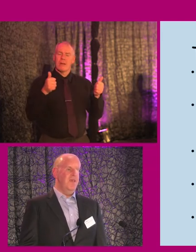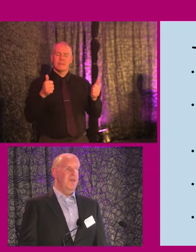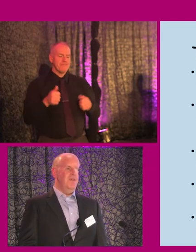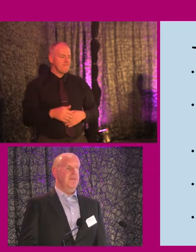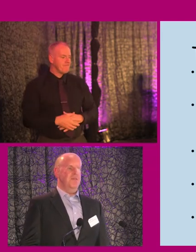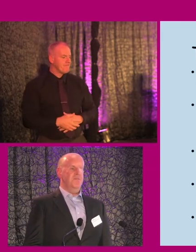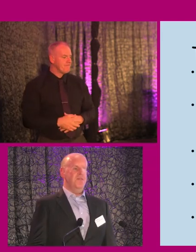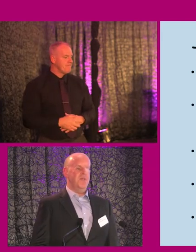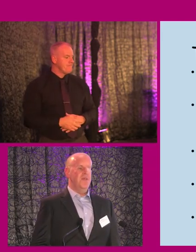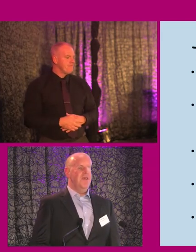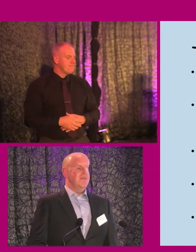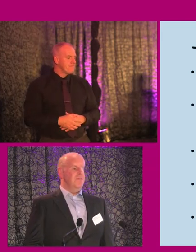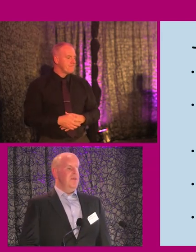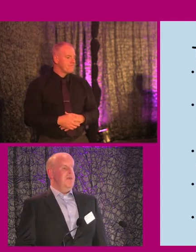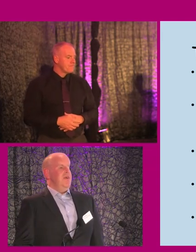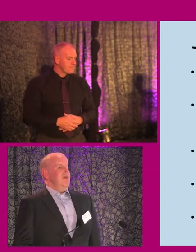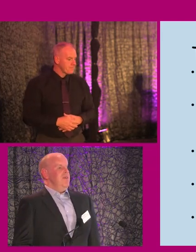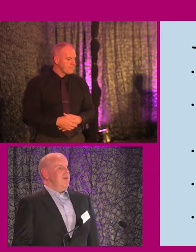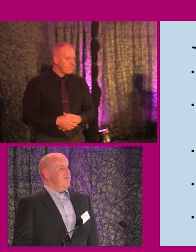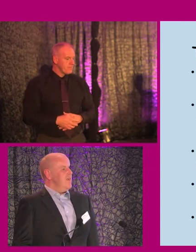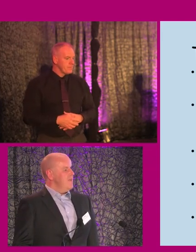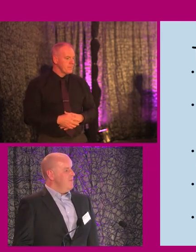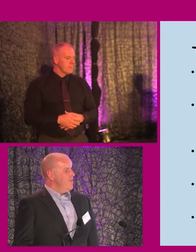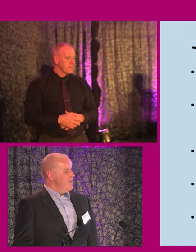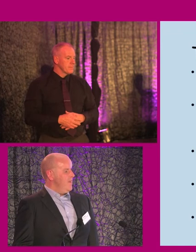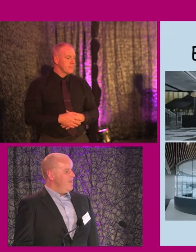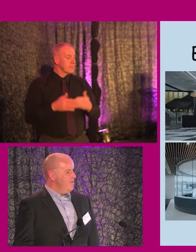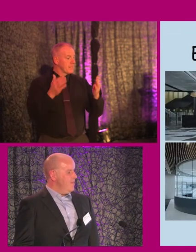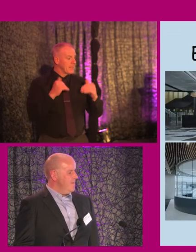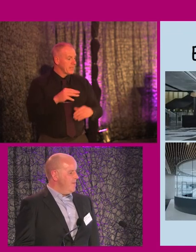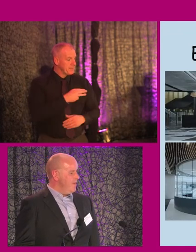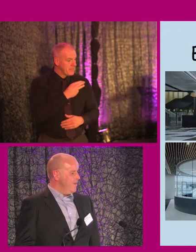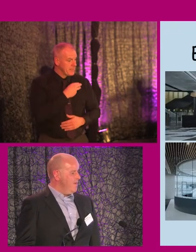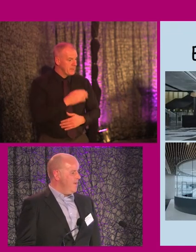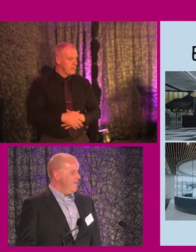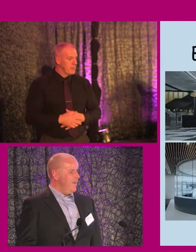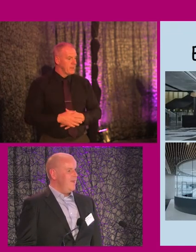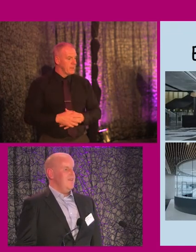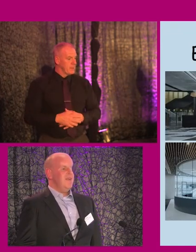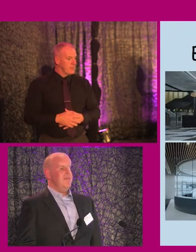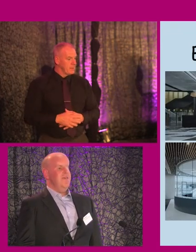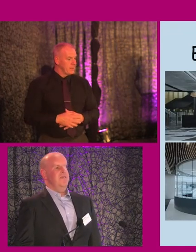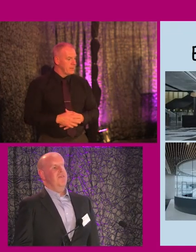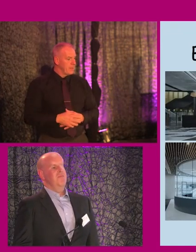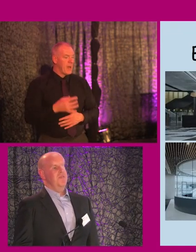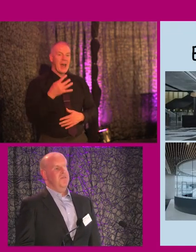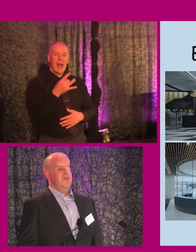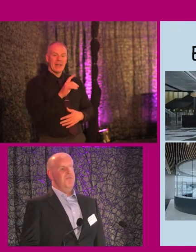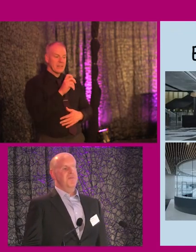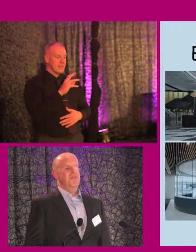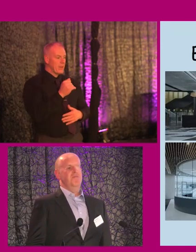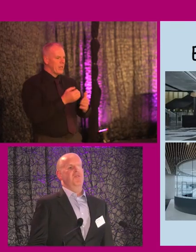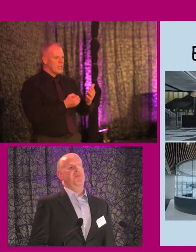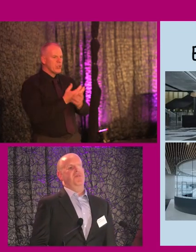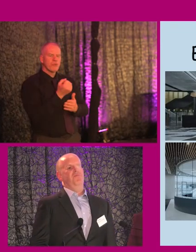it's a nice way to be. So Terry might ask you to move on to the next couple of slides, and I'm gonna, I'm gonna actually ask Terry to come and describe